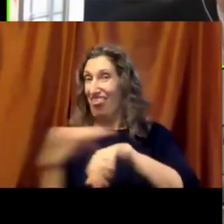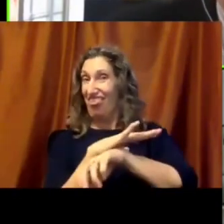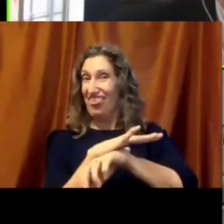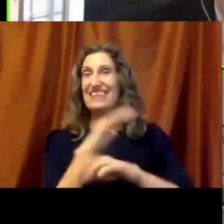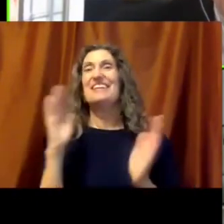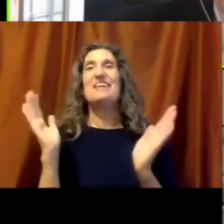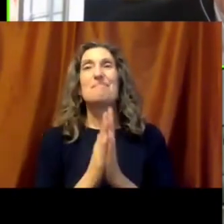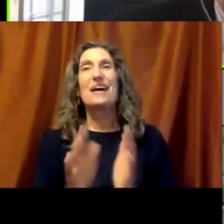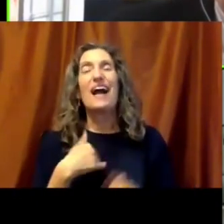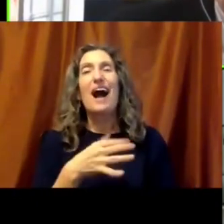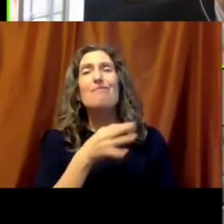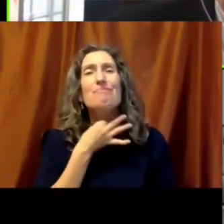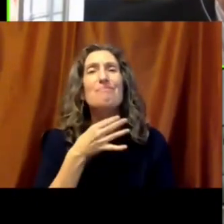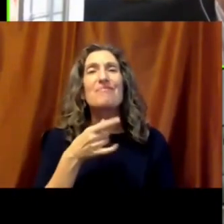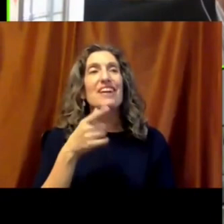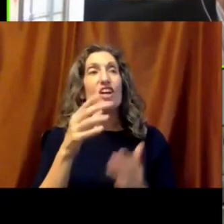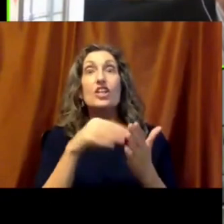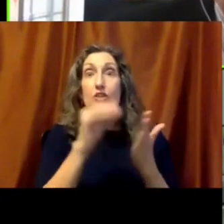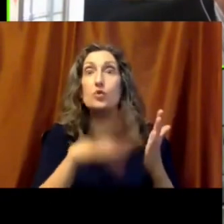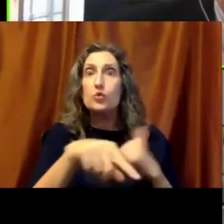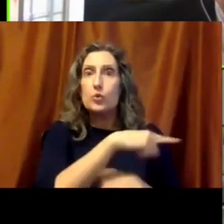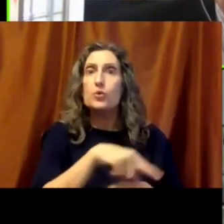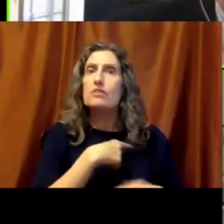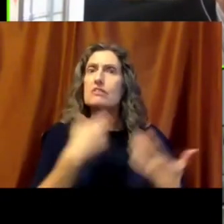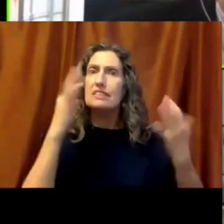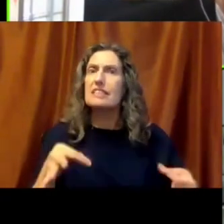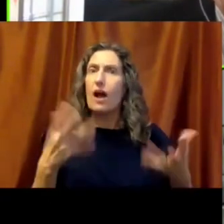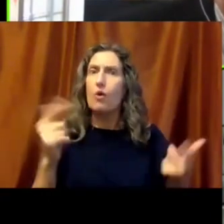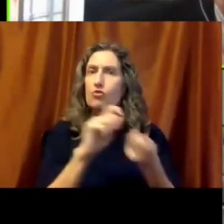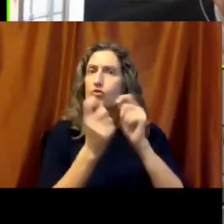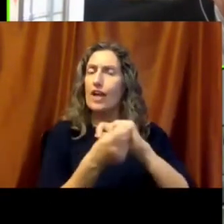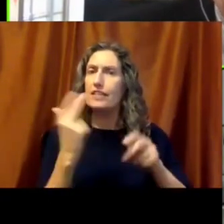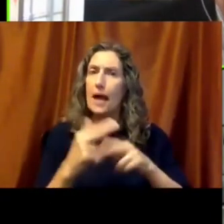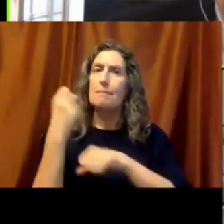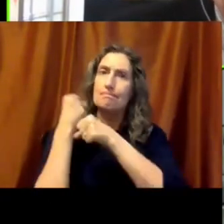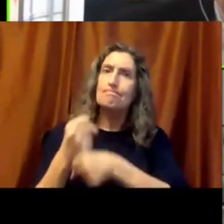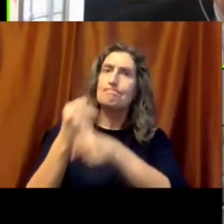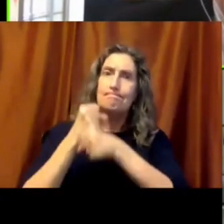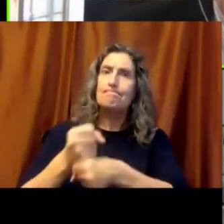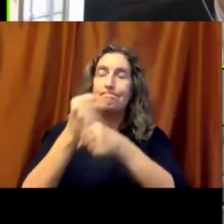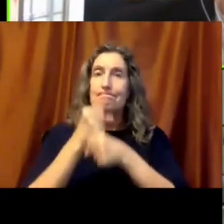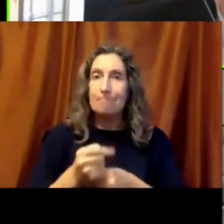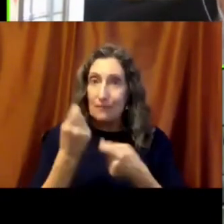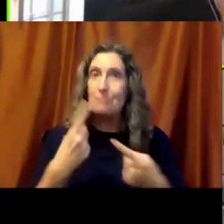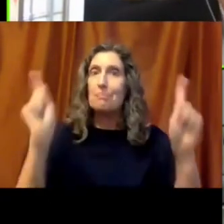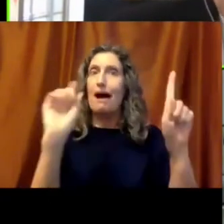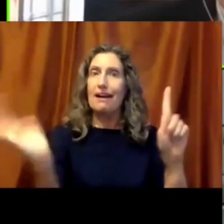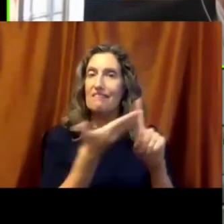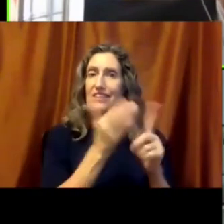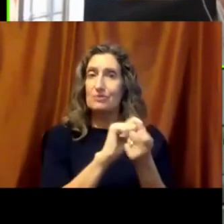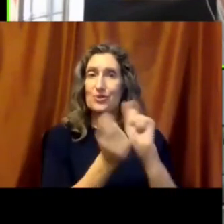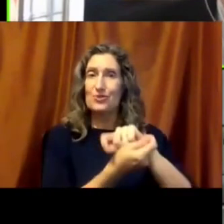to see empowered young people taking on